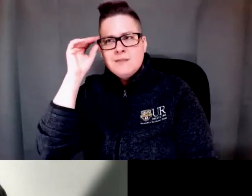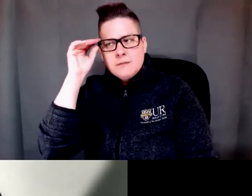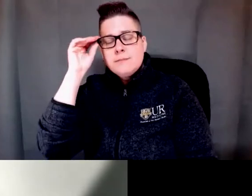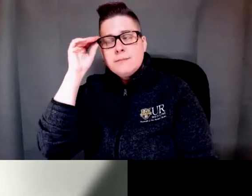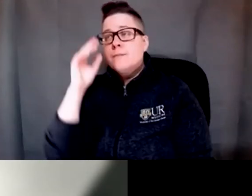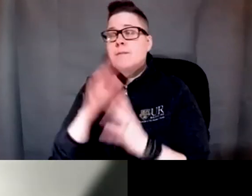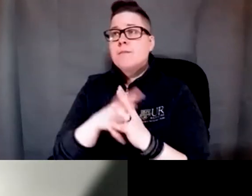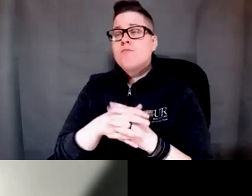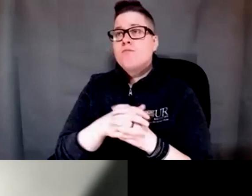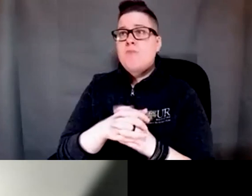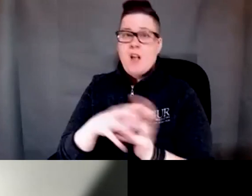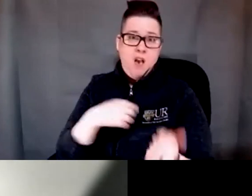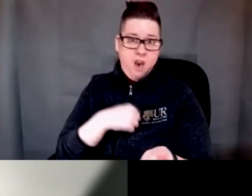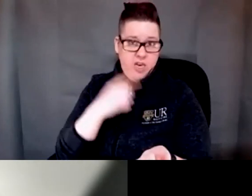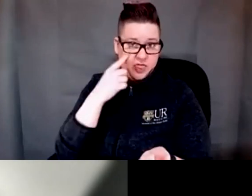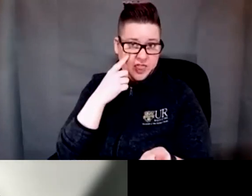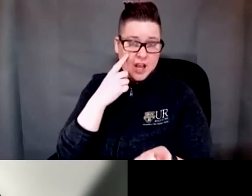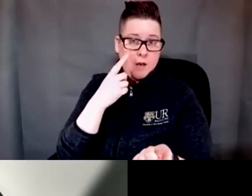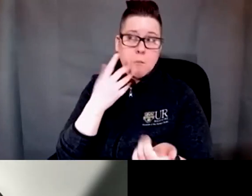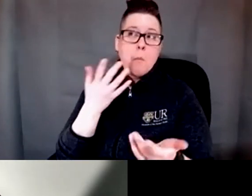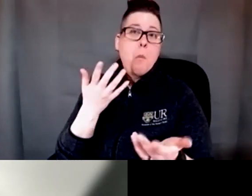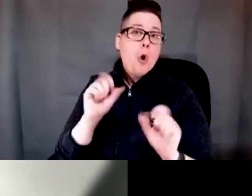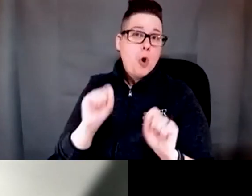the things that I think would be interesting and